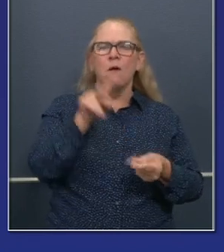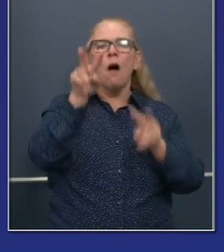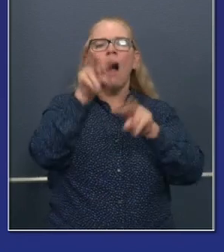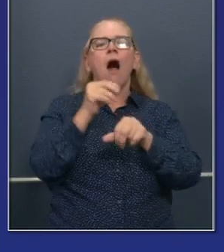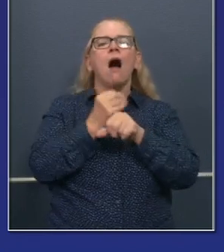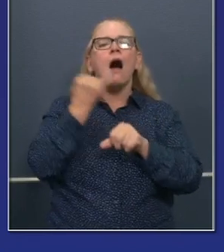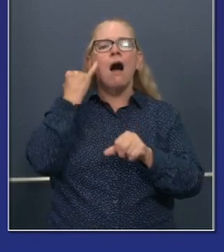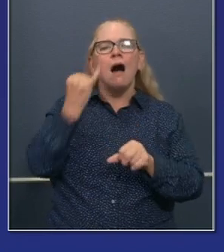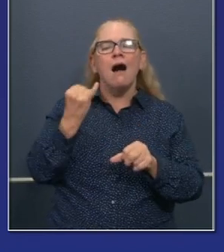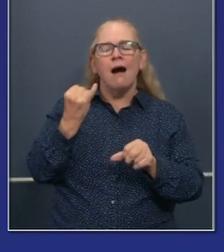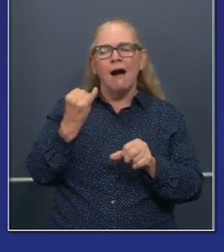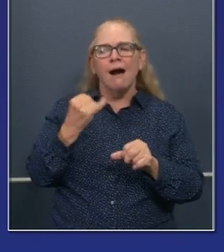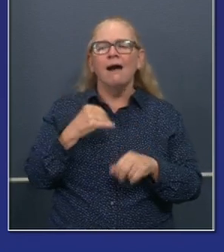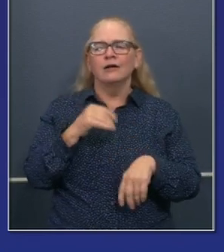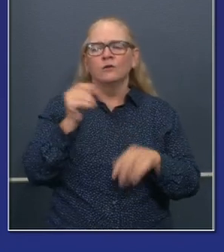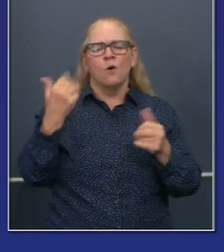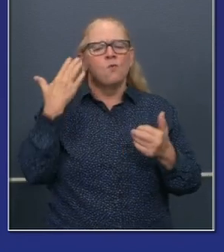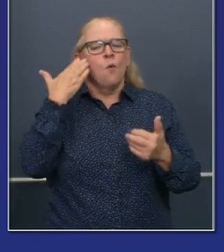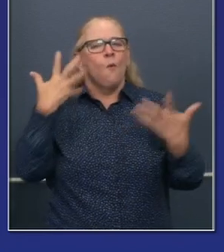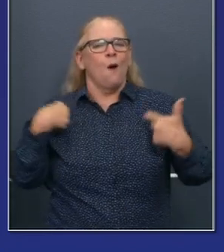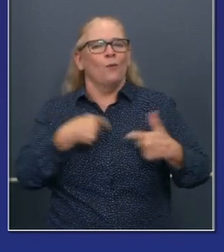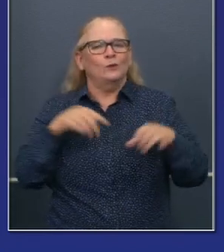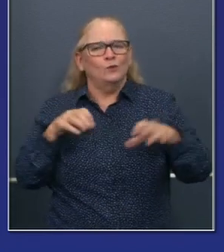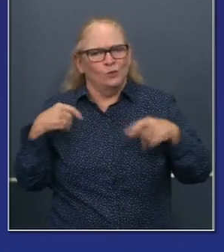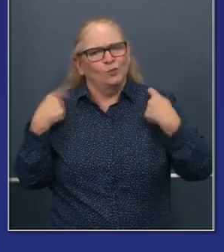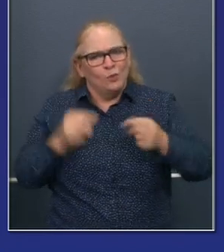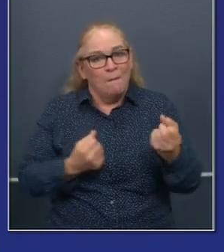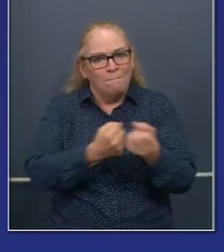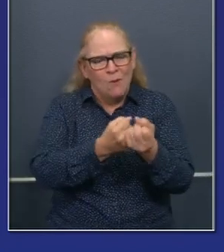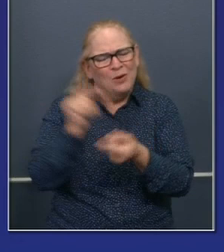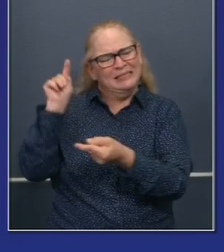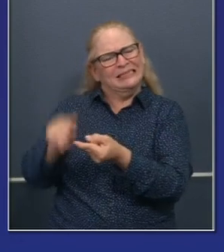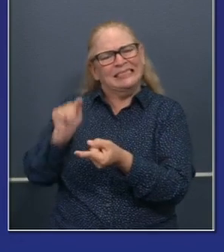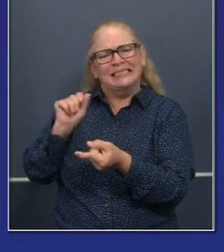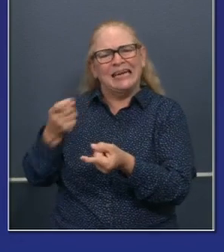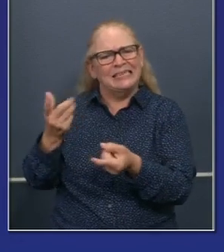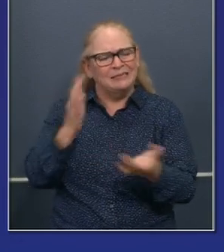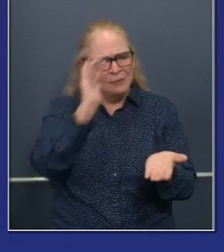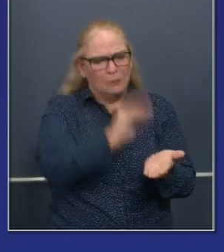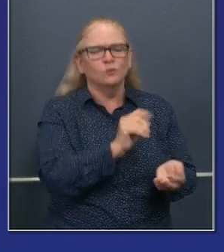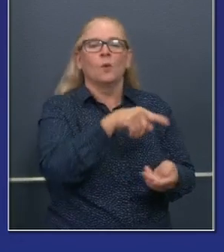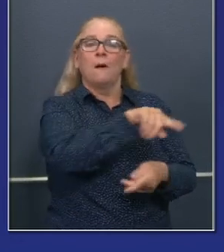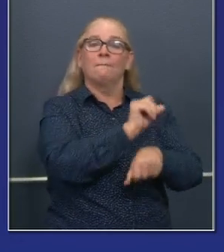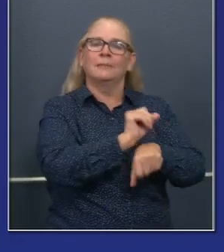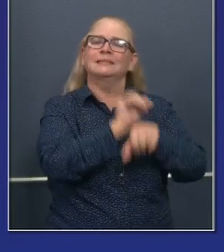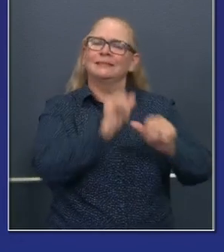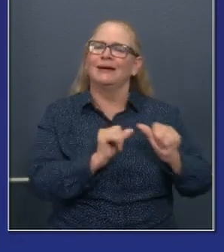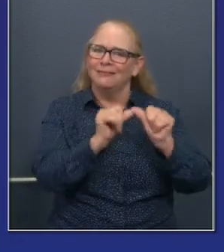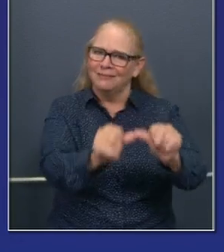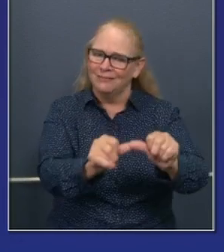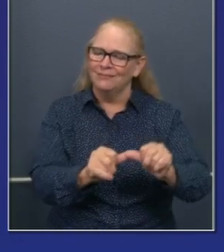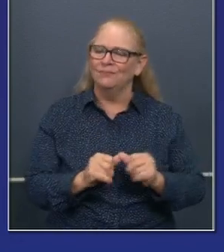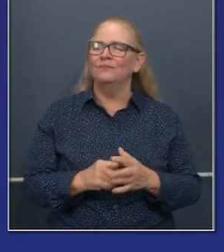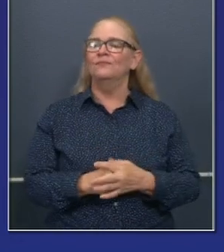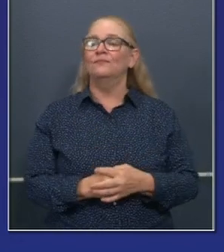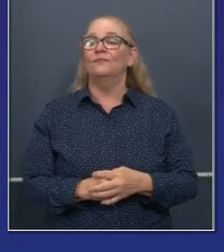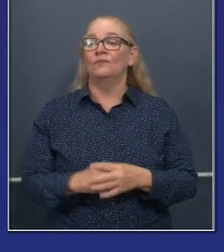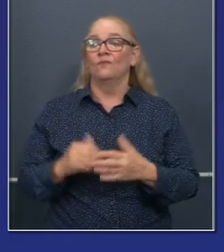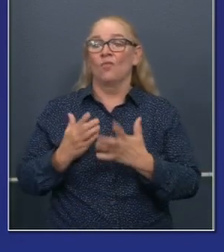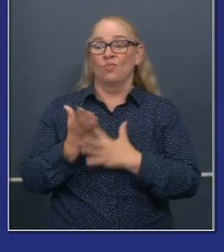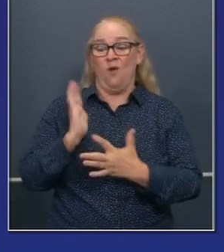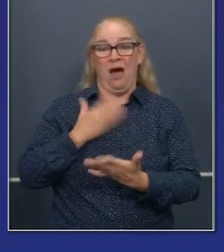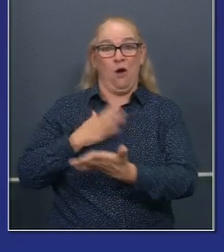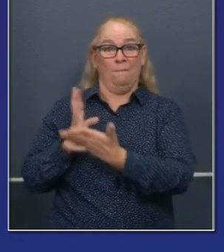what we are trying to achieve here as a state and the support we're trying to provide. We also eliminated, uh, the budget and I'm very grateful